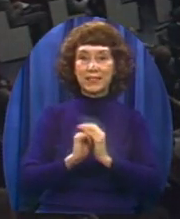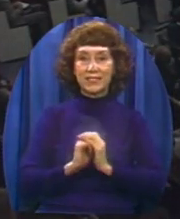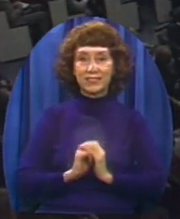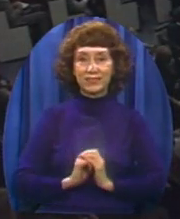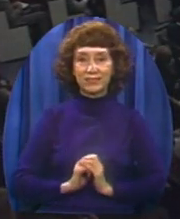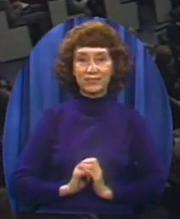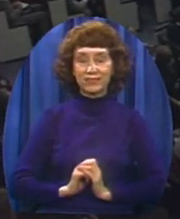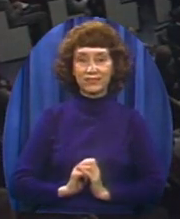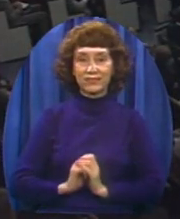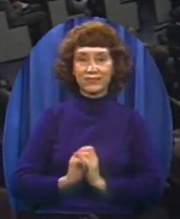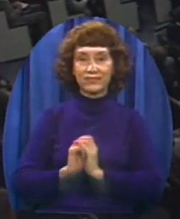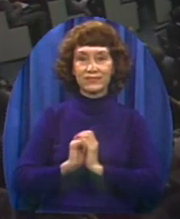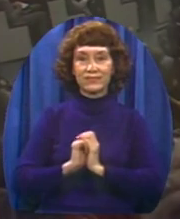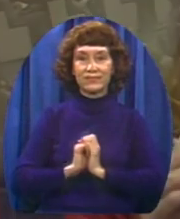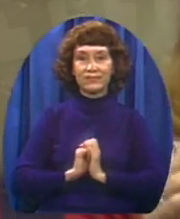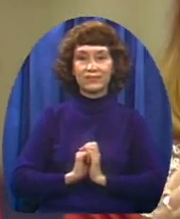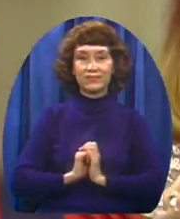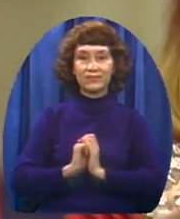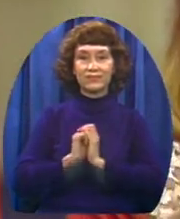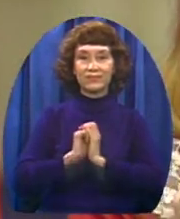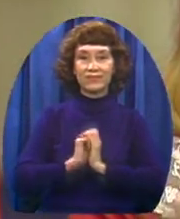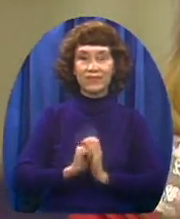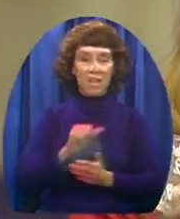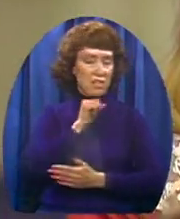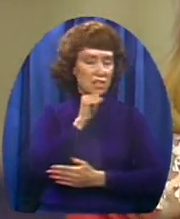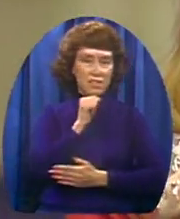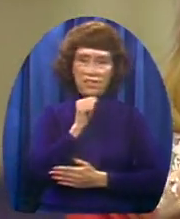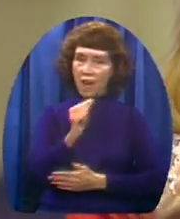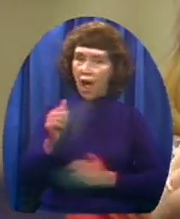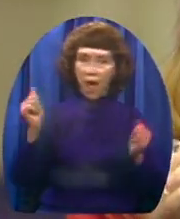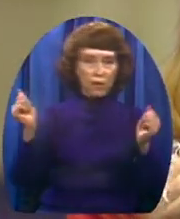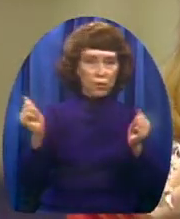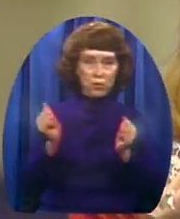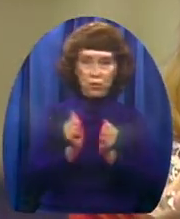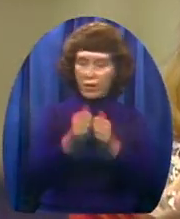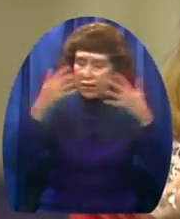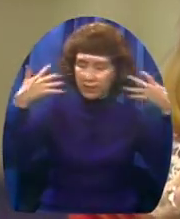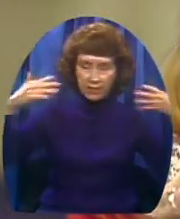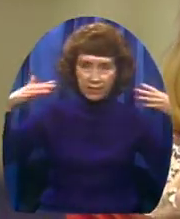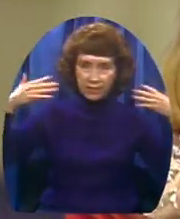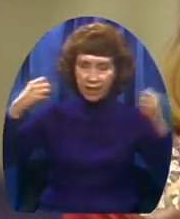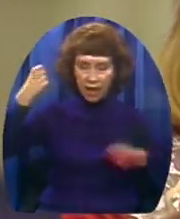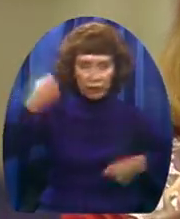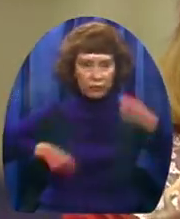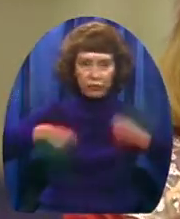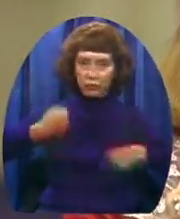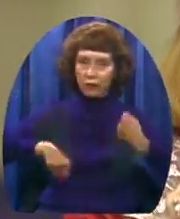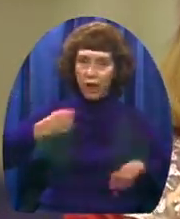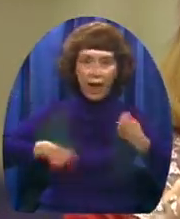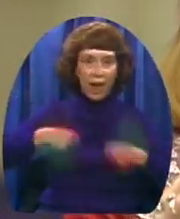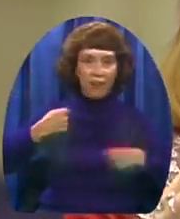Not with the sound of flashing